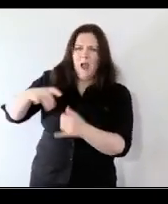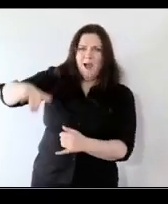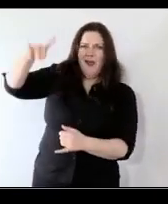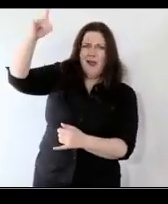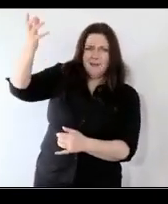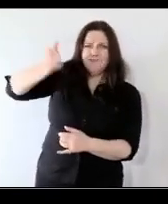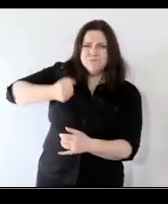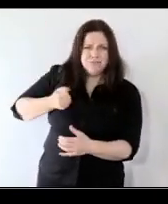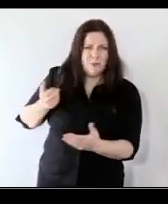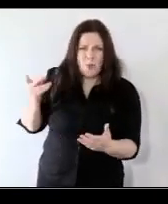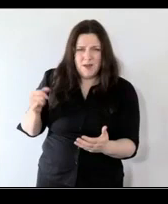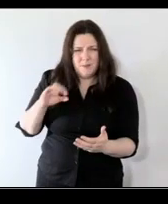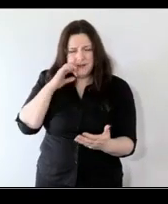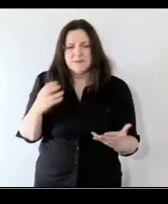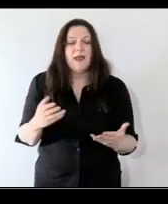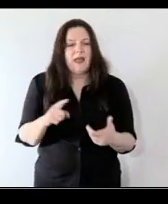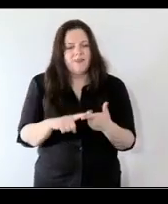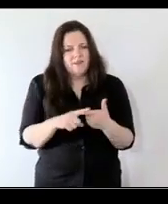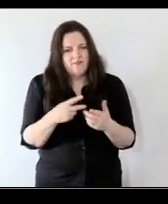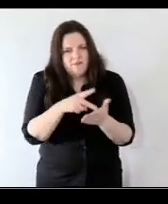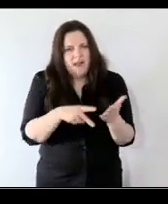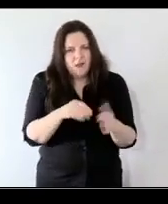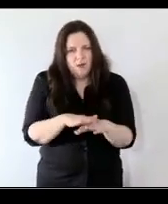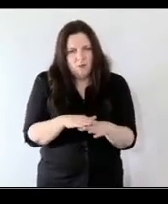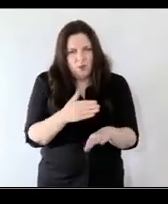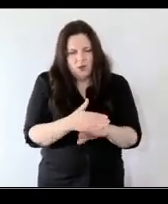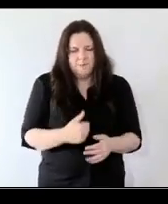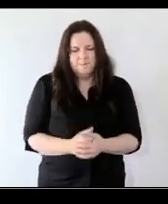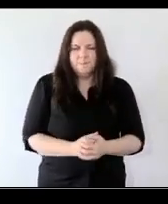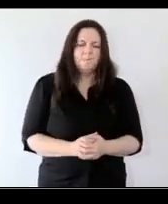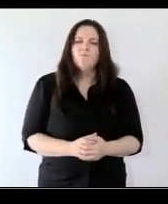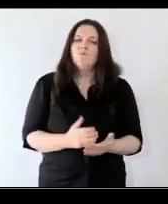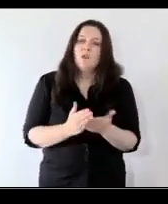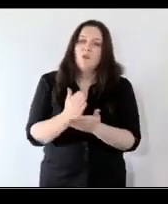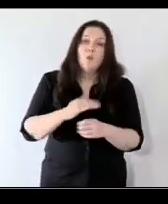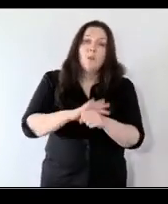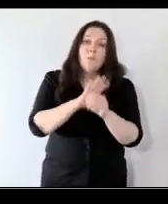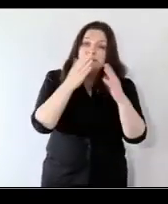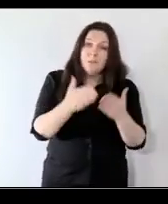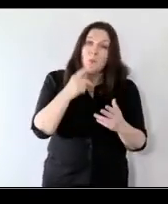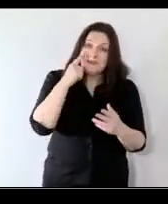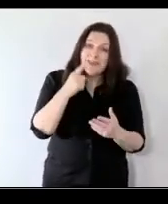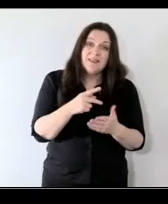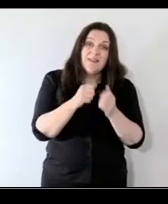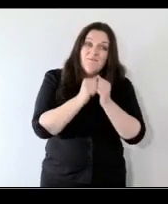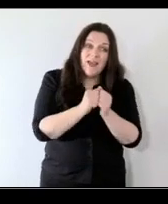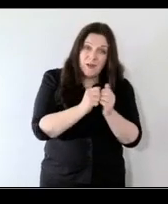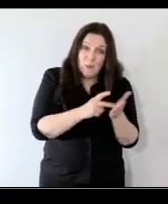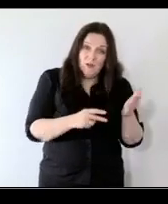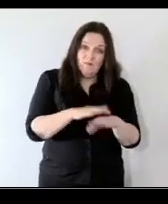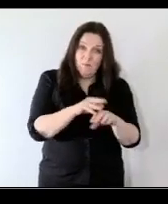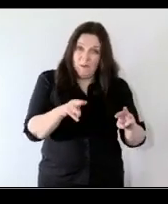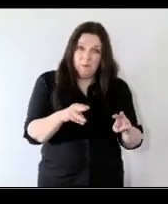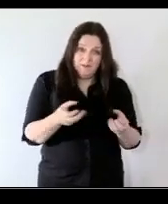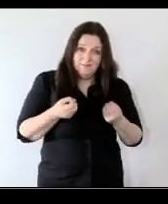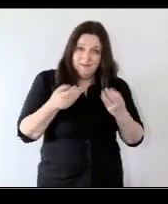and the value of work i mean throughout the pandemic we have come to see the value of the contributions that people